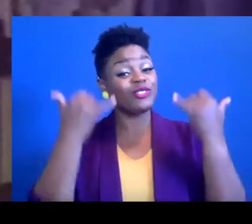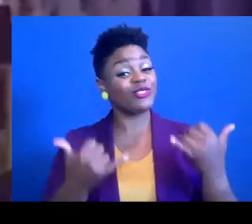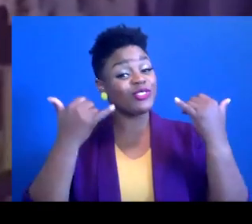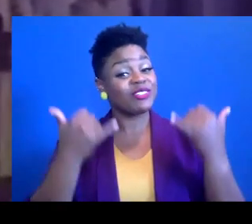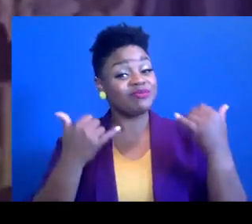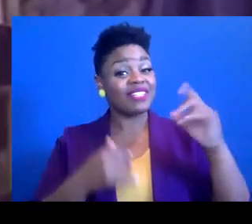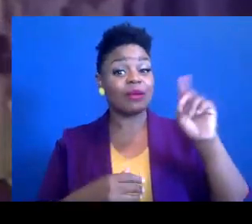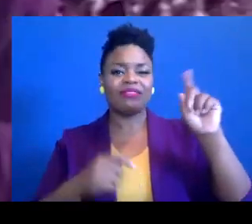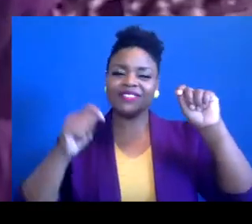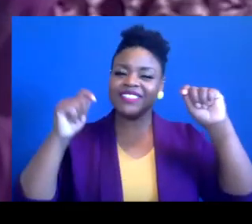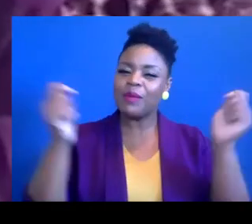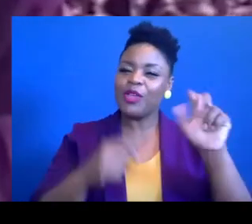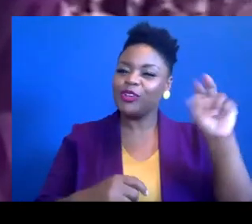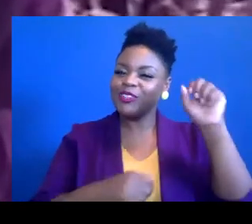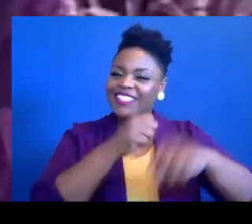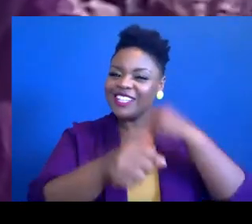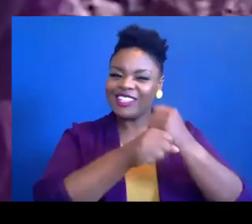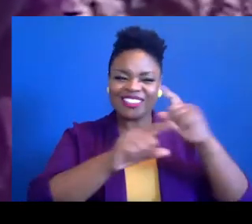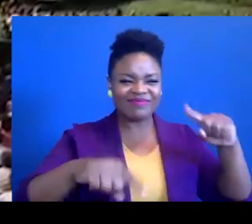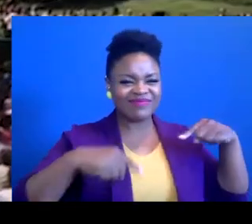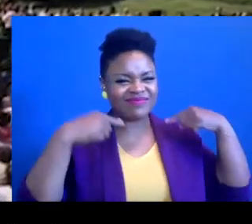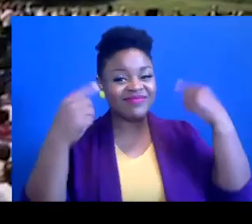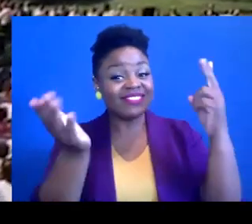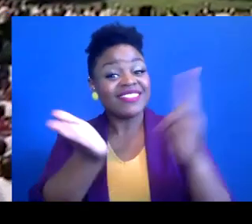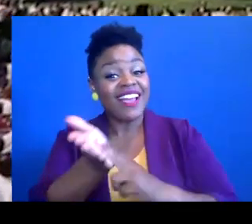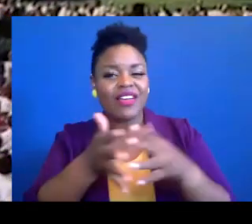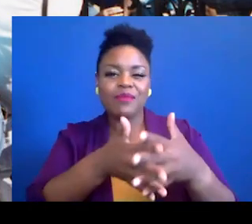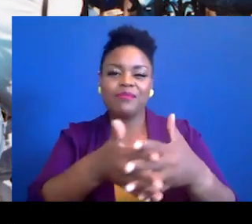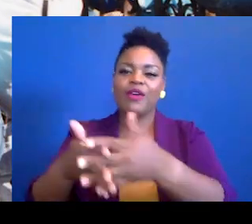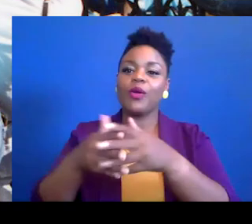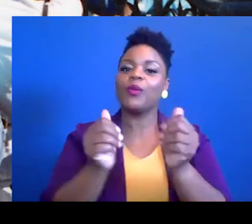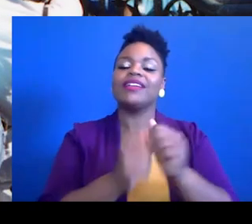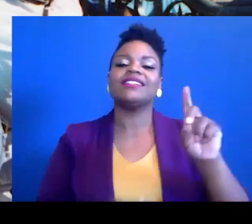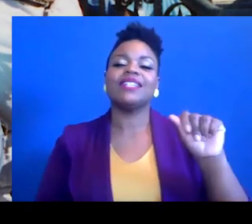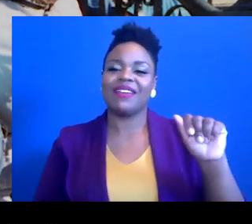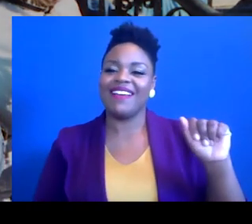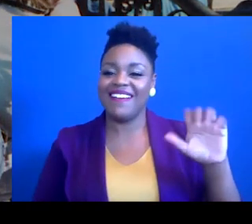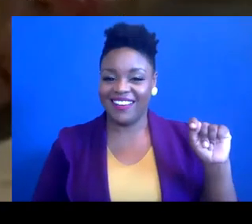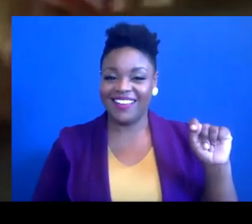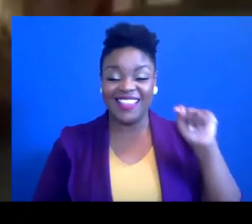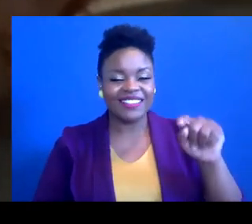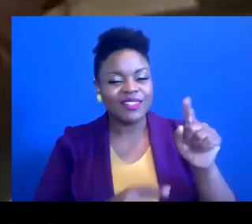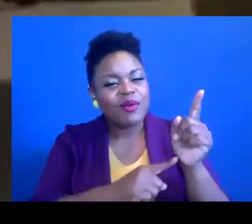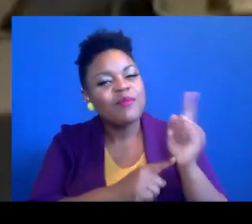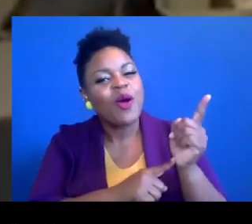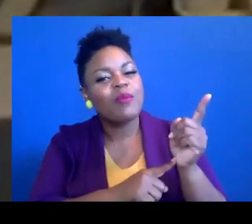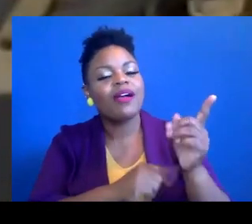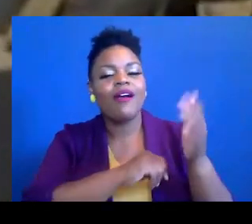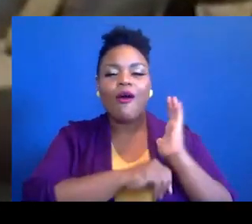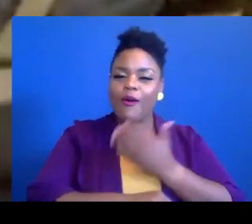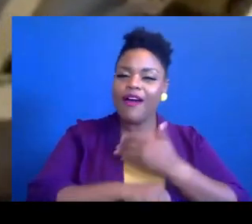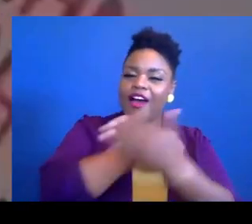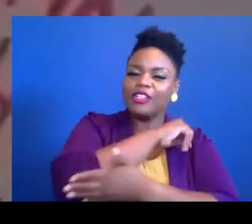Today, Democrats celebrate 30 years since the signing of the Americans with Disabilities Act. This moment in our country's